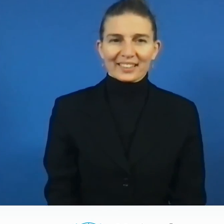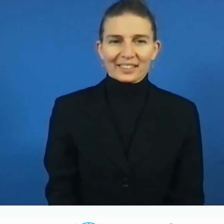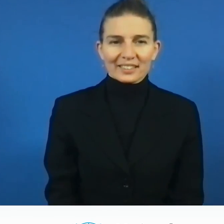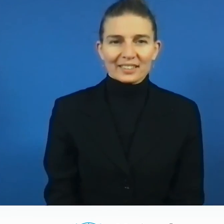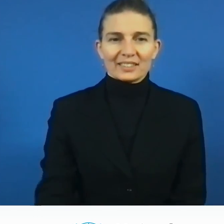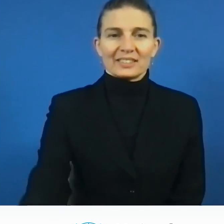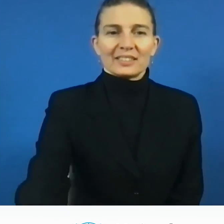you you